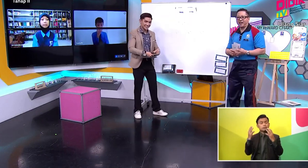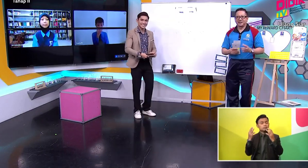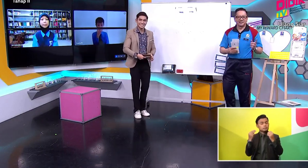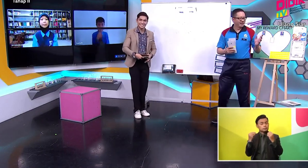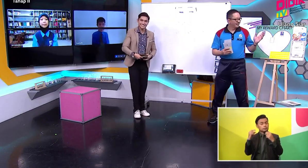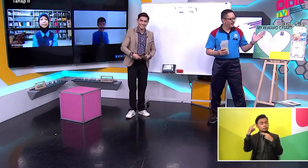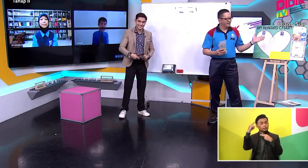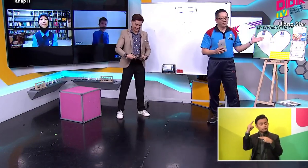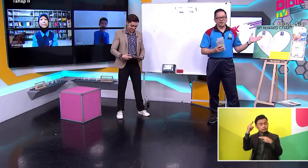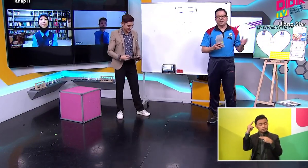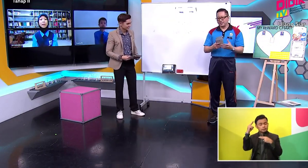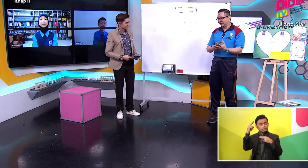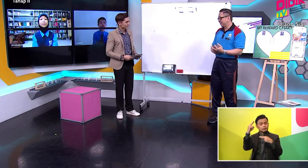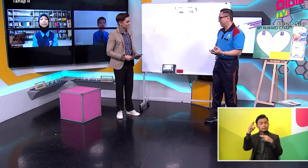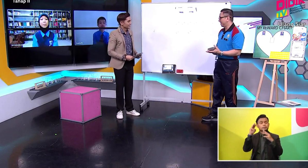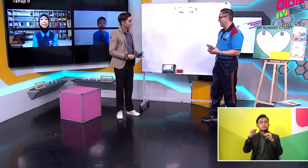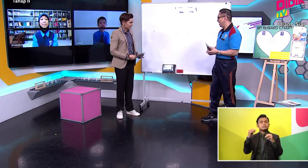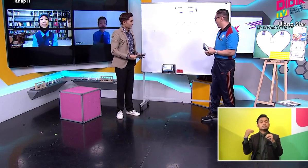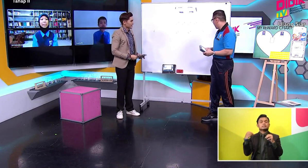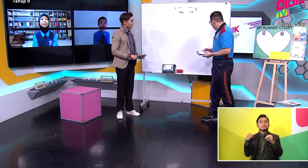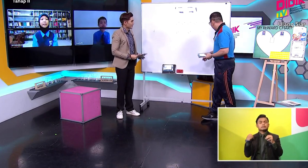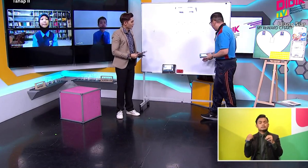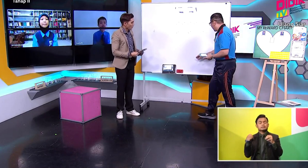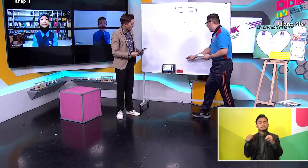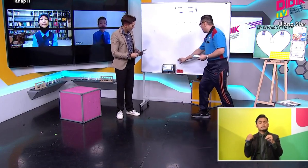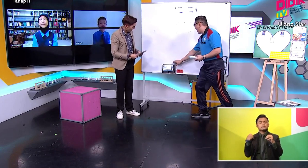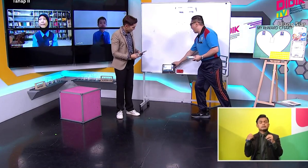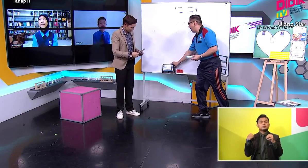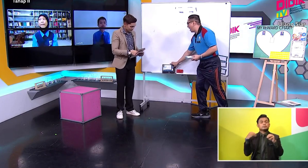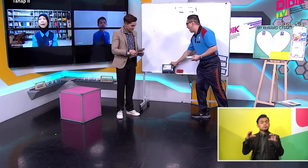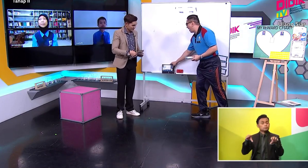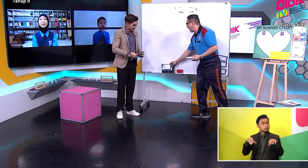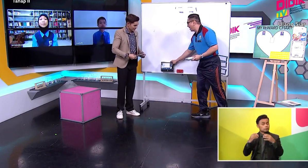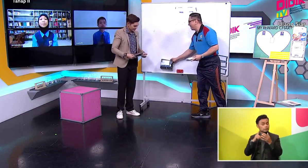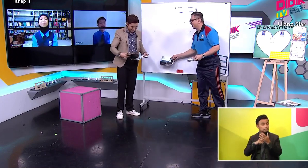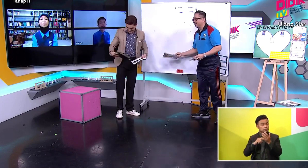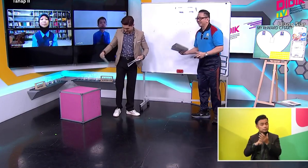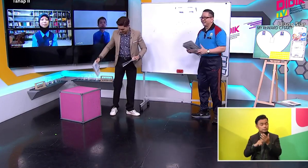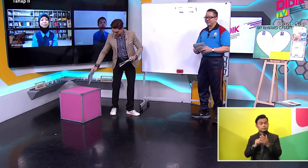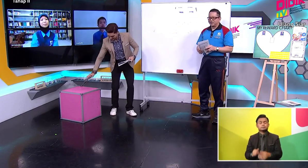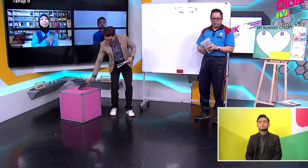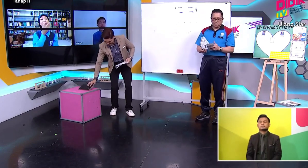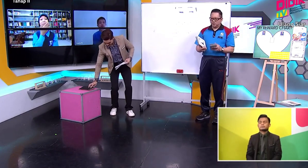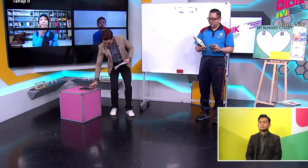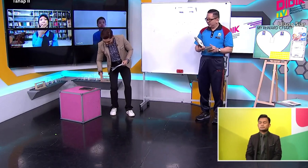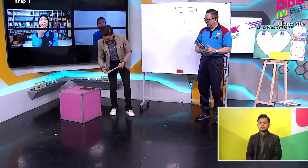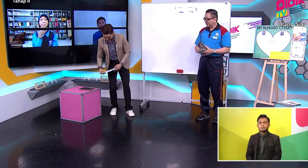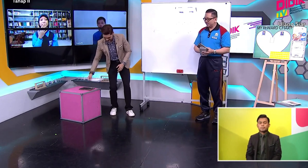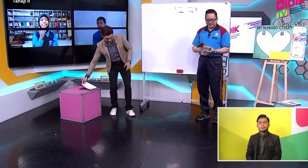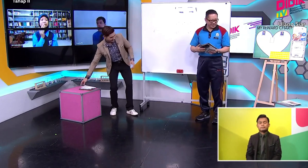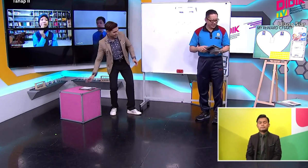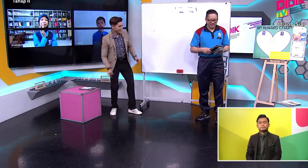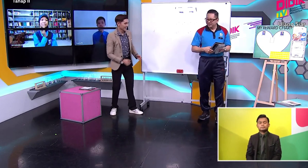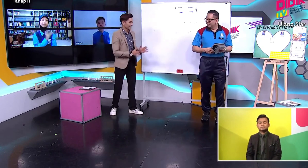Okay There's rewards here Okay Haha So I'll put this aside